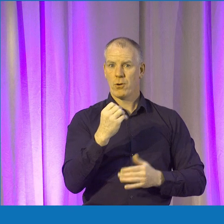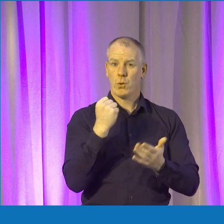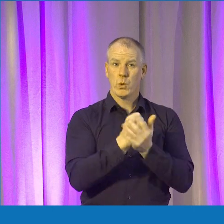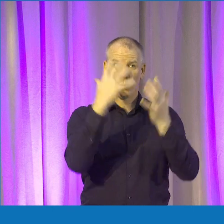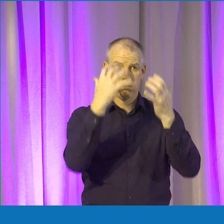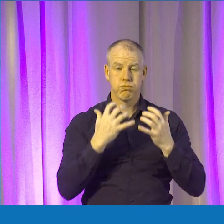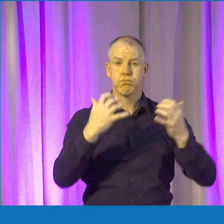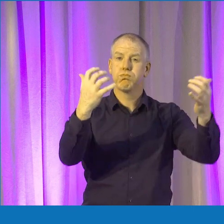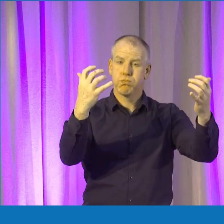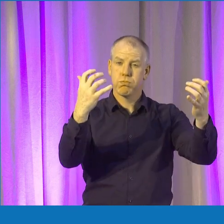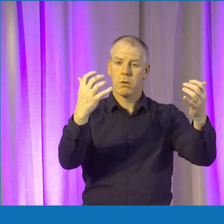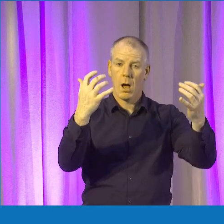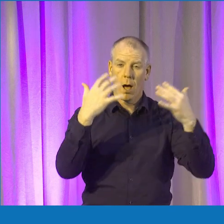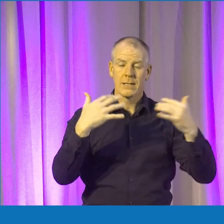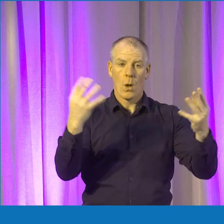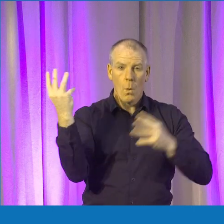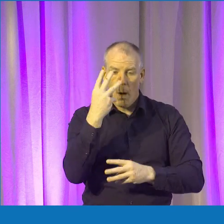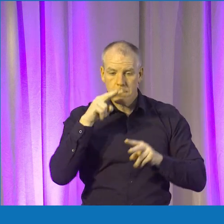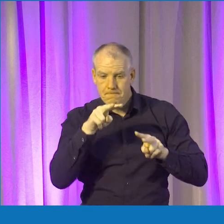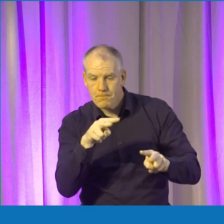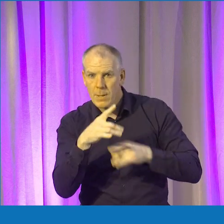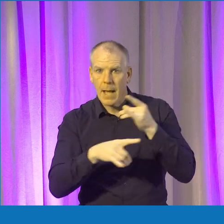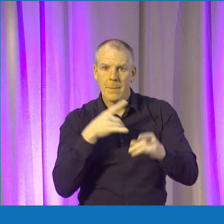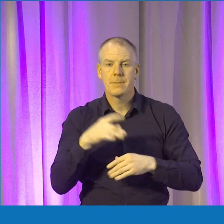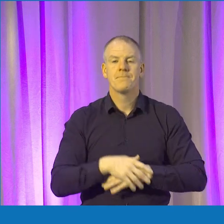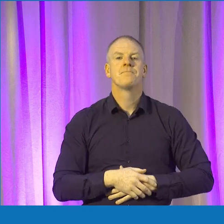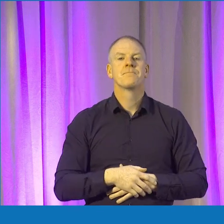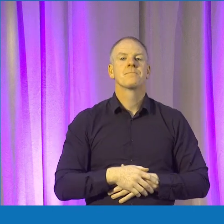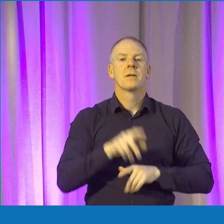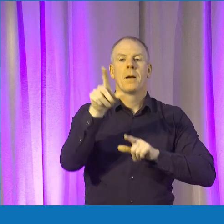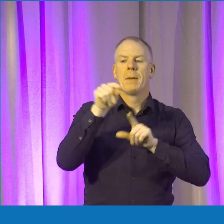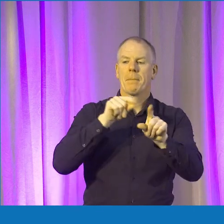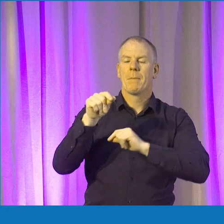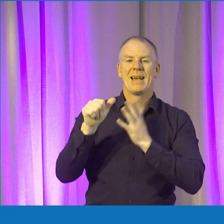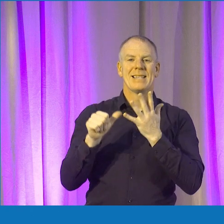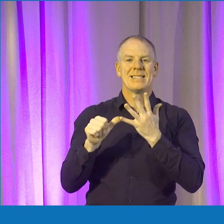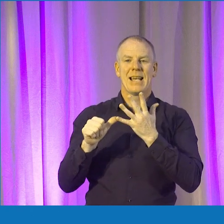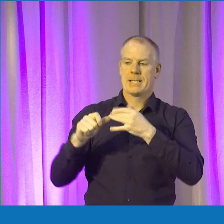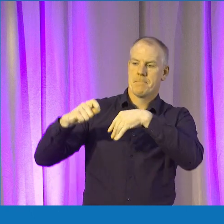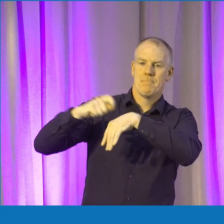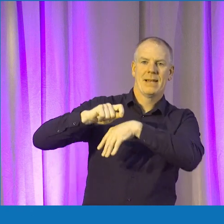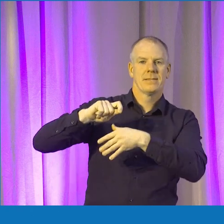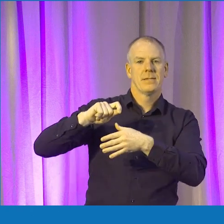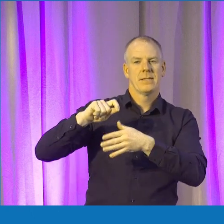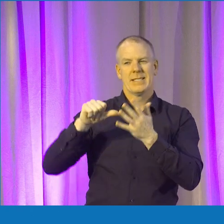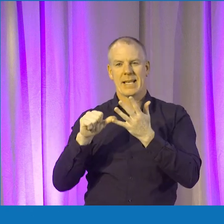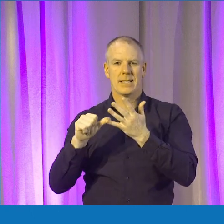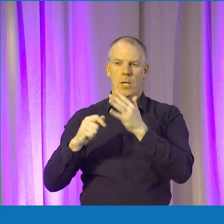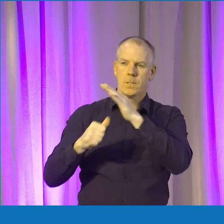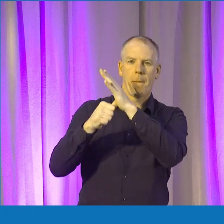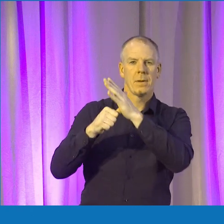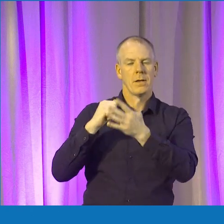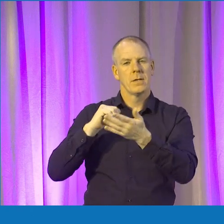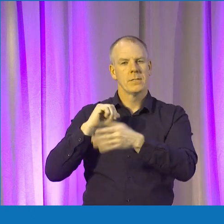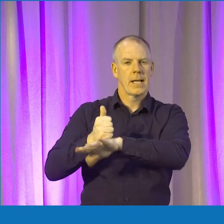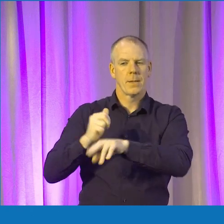the audience in the large theater downstairs. We picked the six top student startups. They could